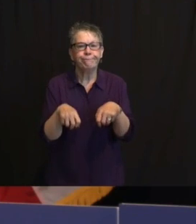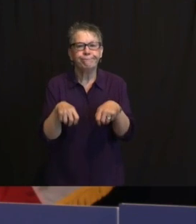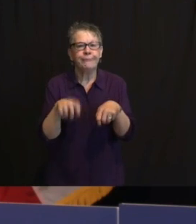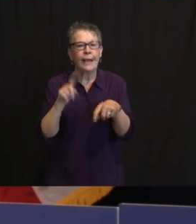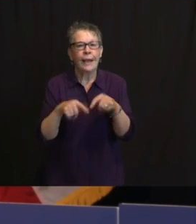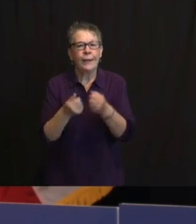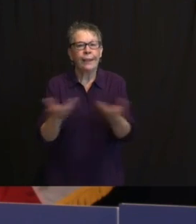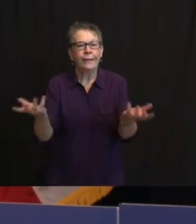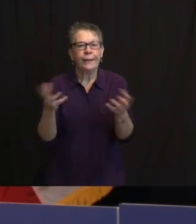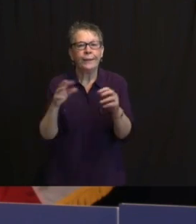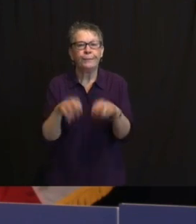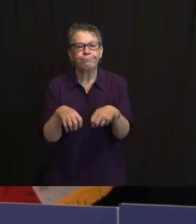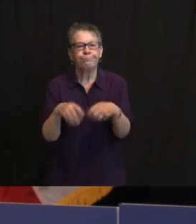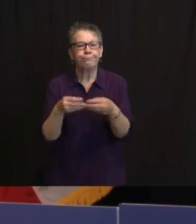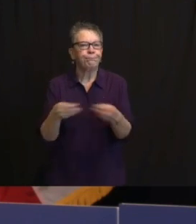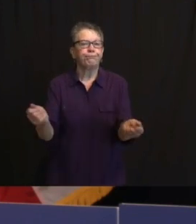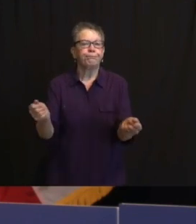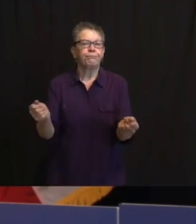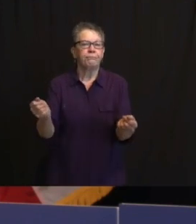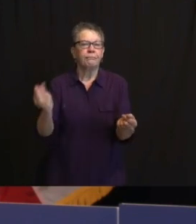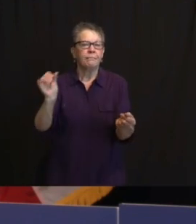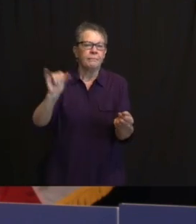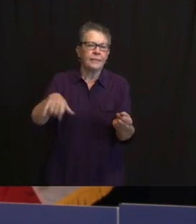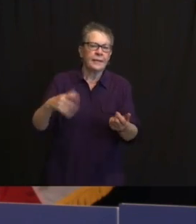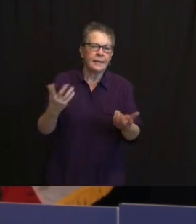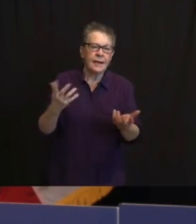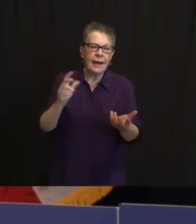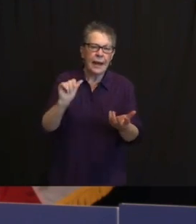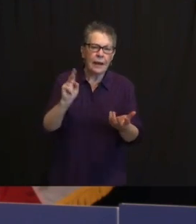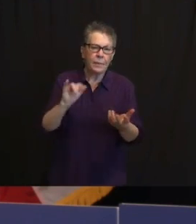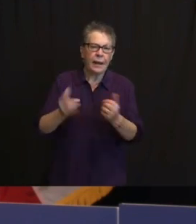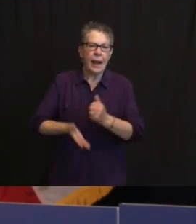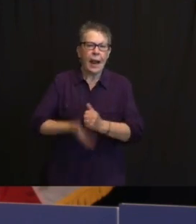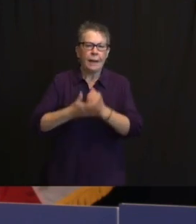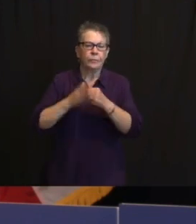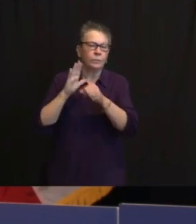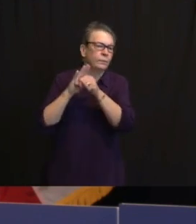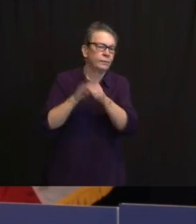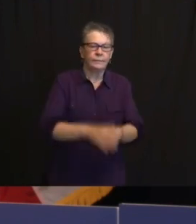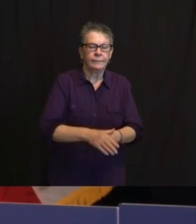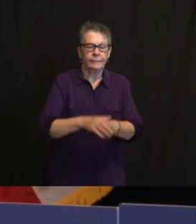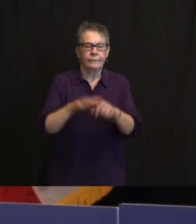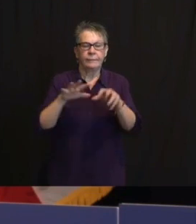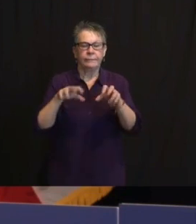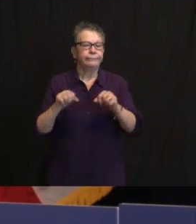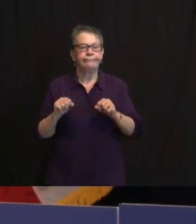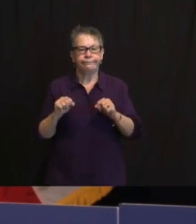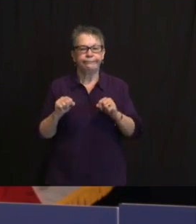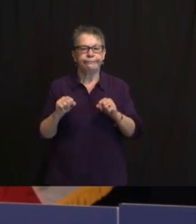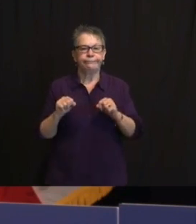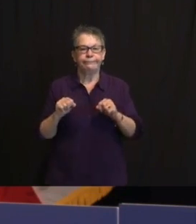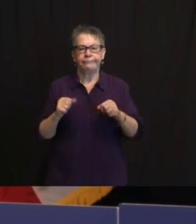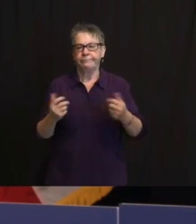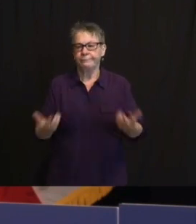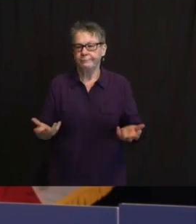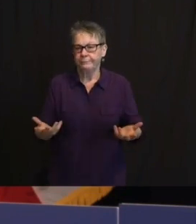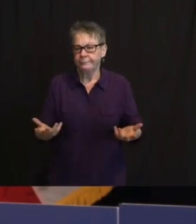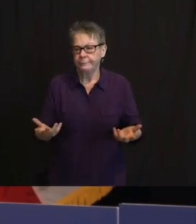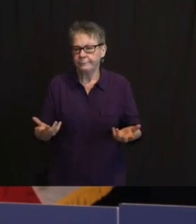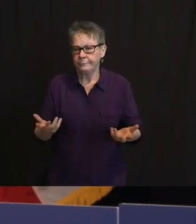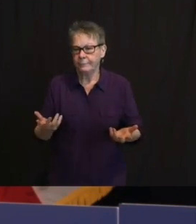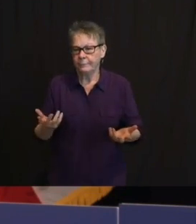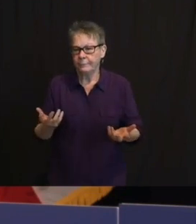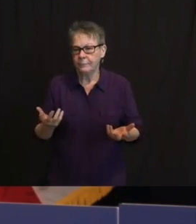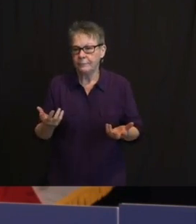NATURALLY INFECTED SO THAT THEY'RE PRODUCING THESE MITTENS SO THAT THE ANTIBODIES CAN'T GRAB ON AND GET INTO THEM. WHAT IS A VARIAN? A VARIAN